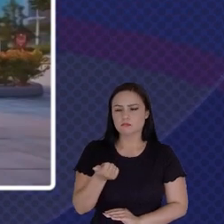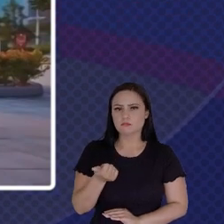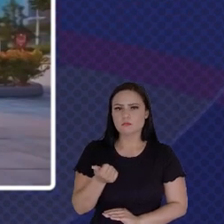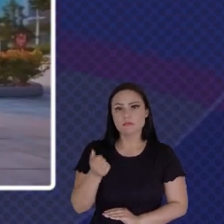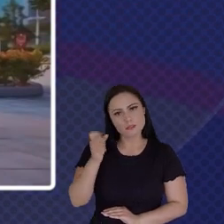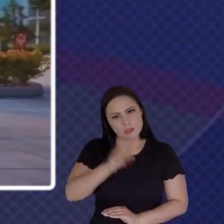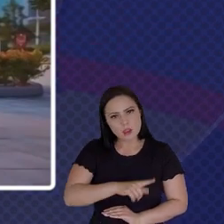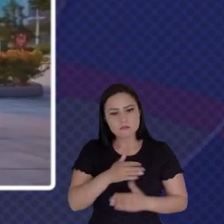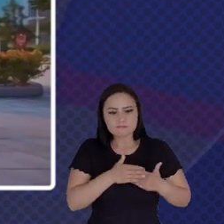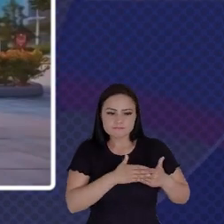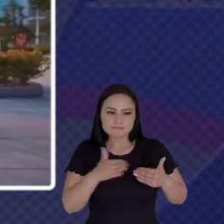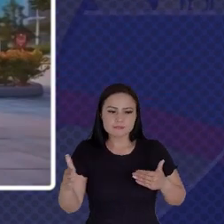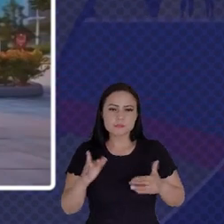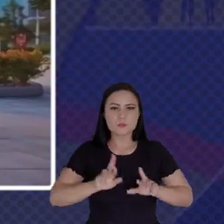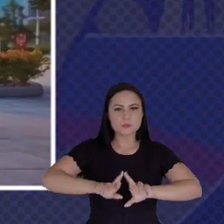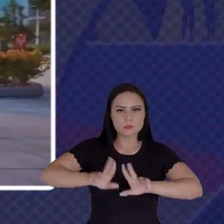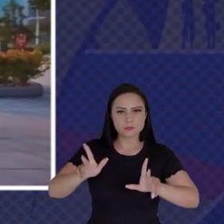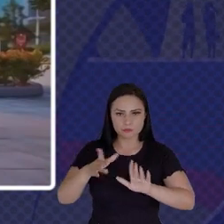Thing I